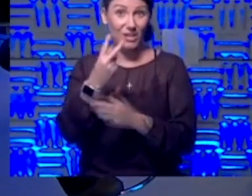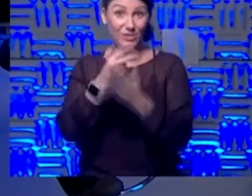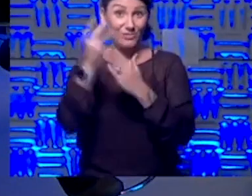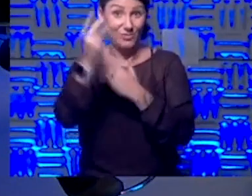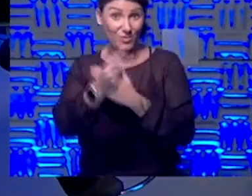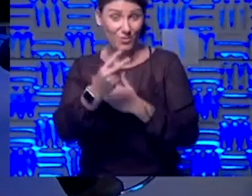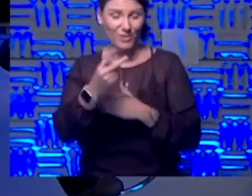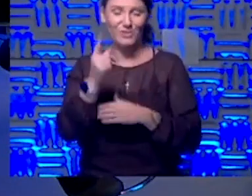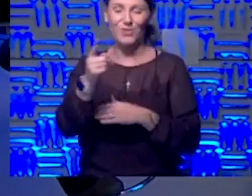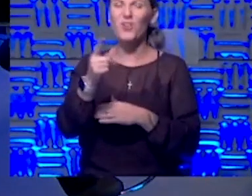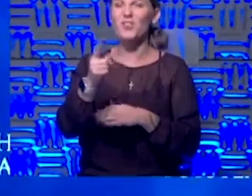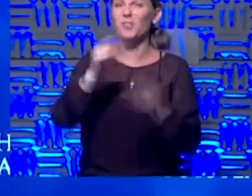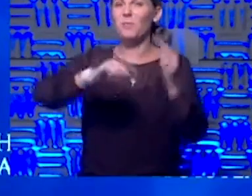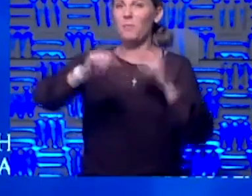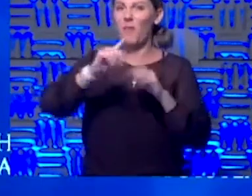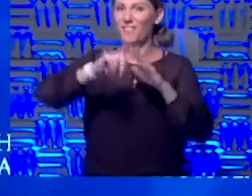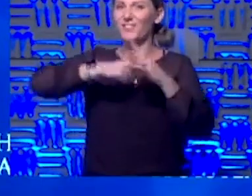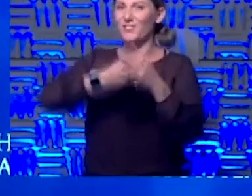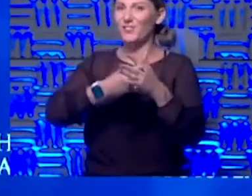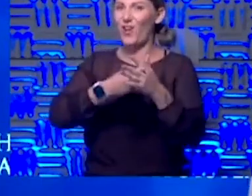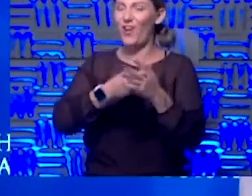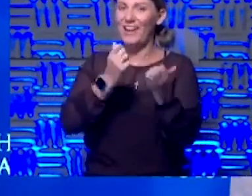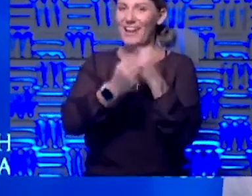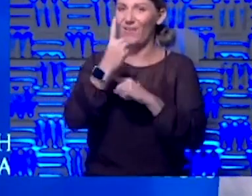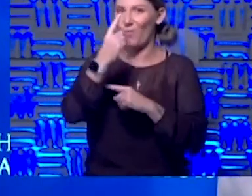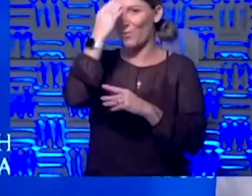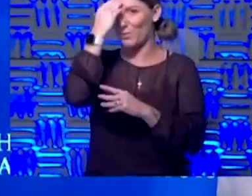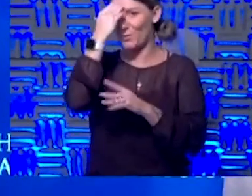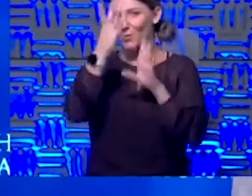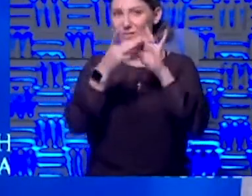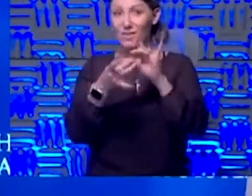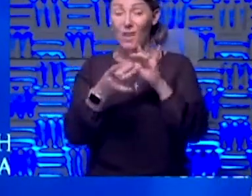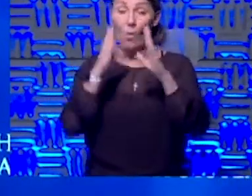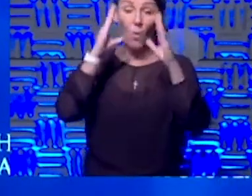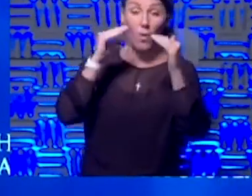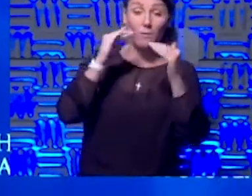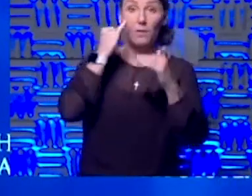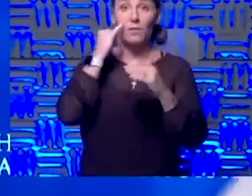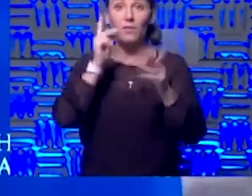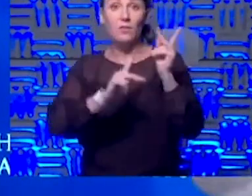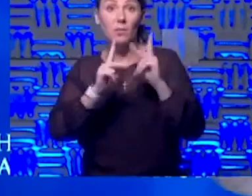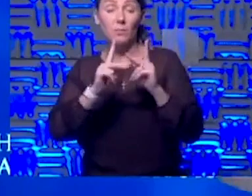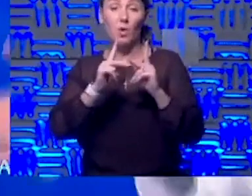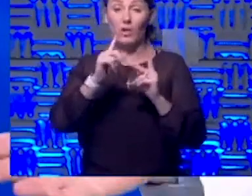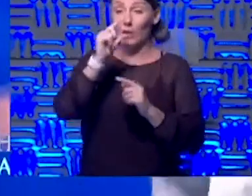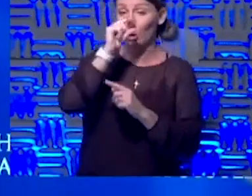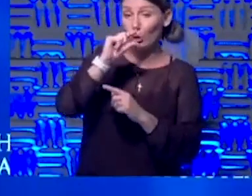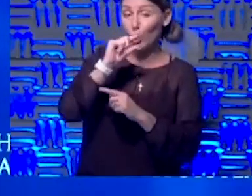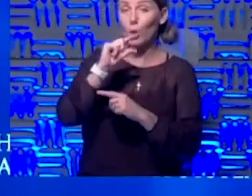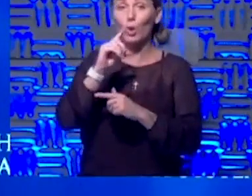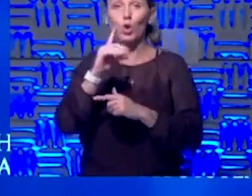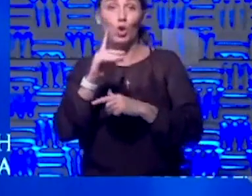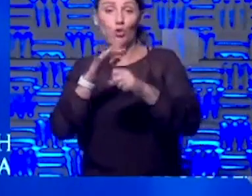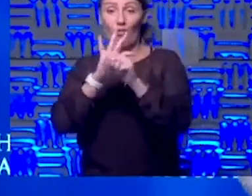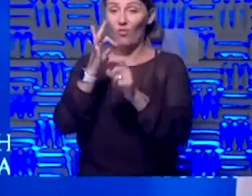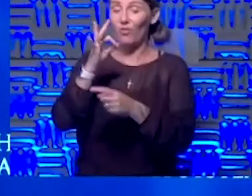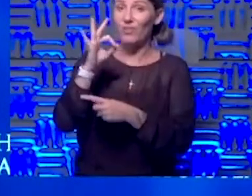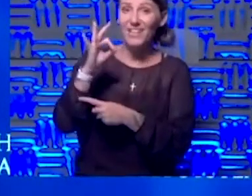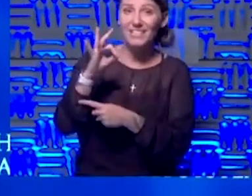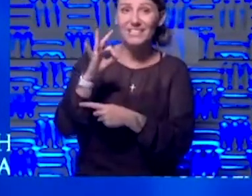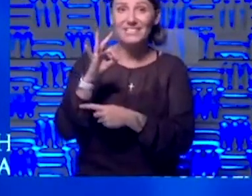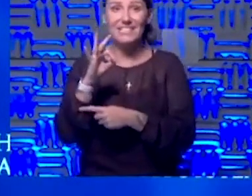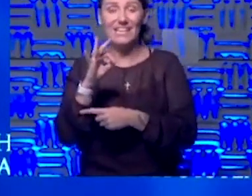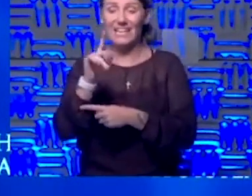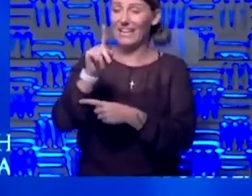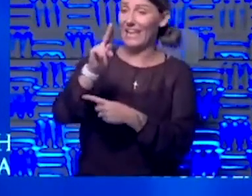get you back right at the start of that so we get to get people to know about it. And hopefully if people can go out there and Google coronavirus vaccine KU, can probably find their way to go,